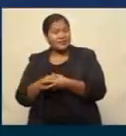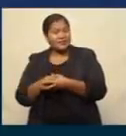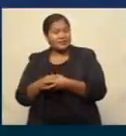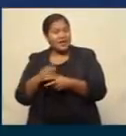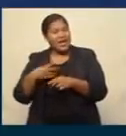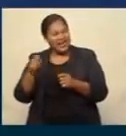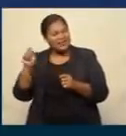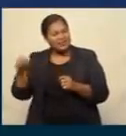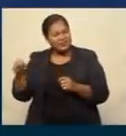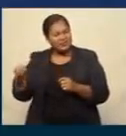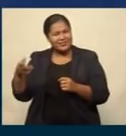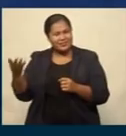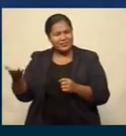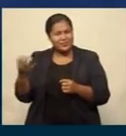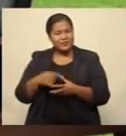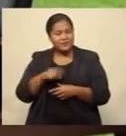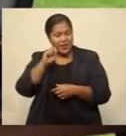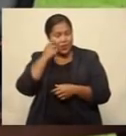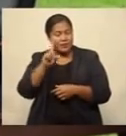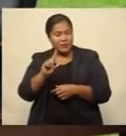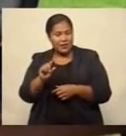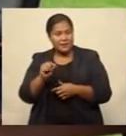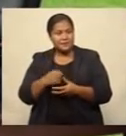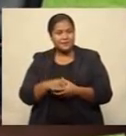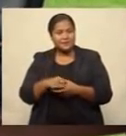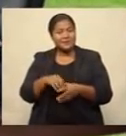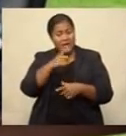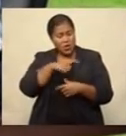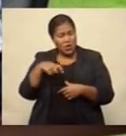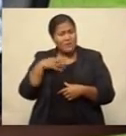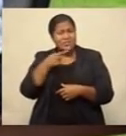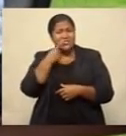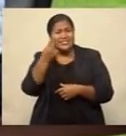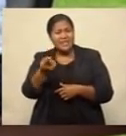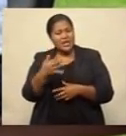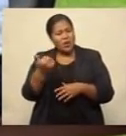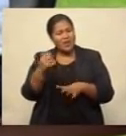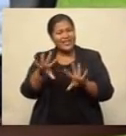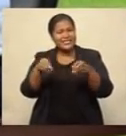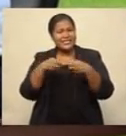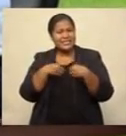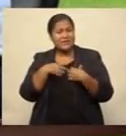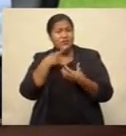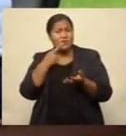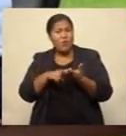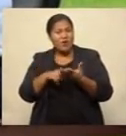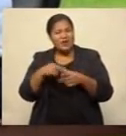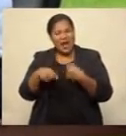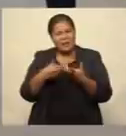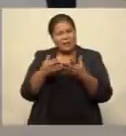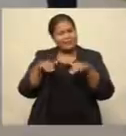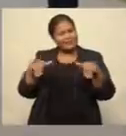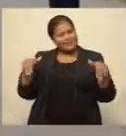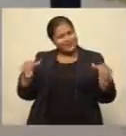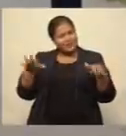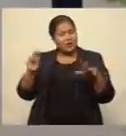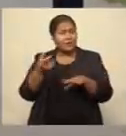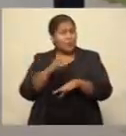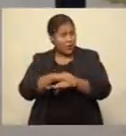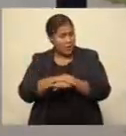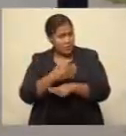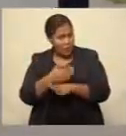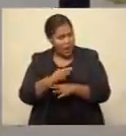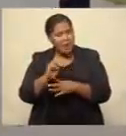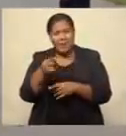that will be done. SCP Tundravo says they have received reports about laxity on the part of the police. However,